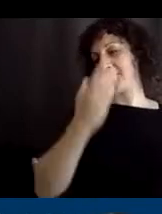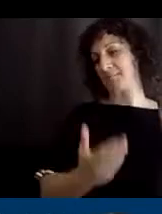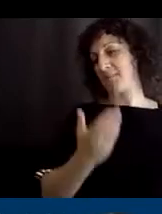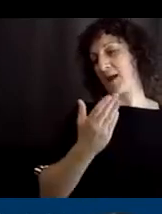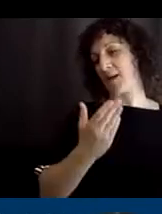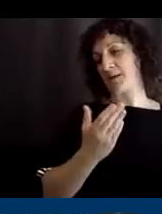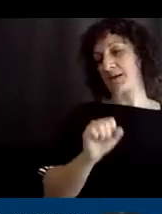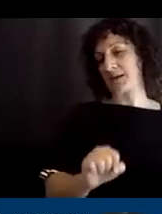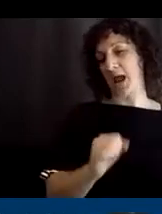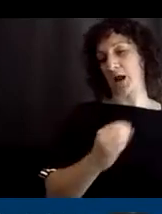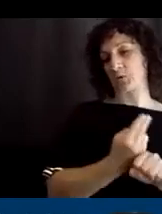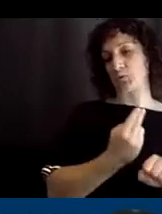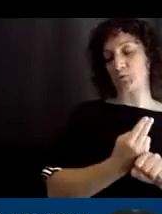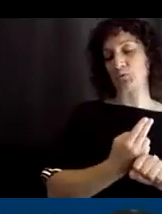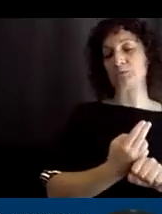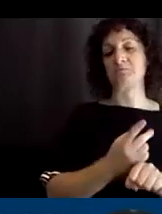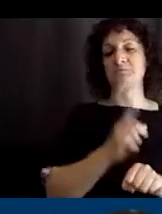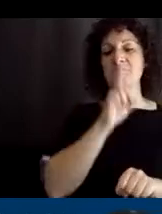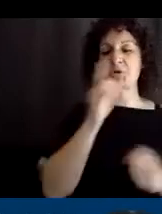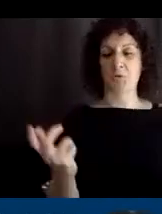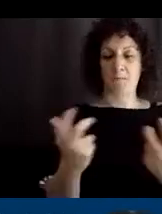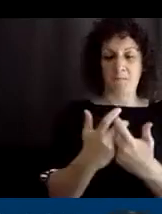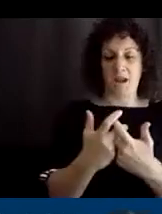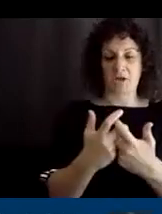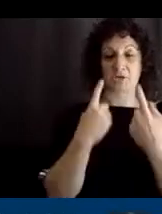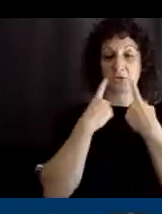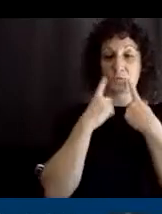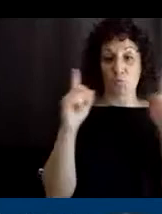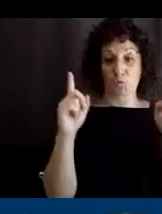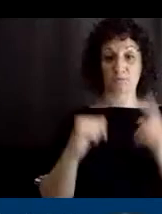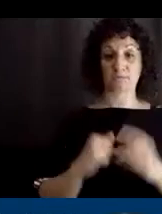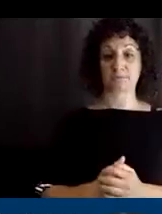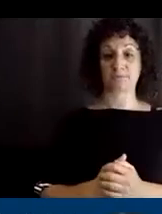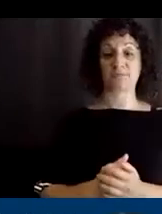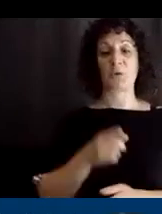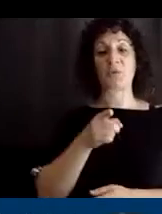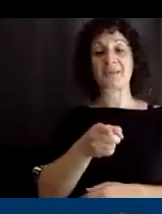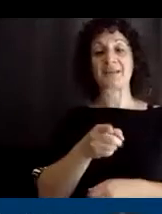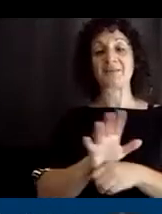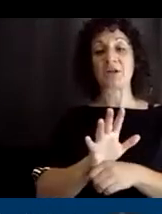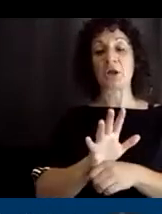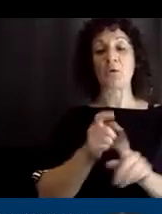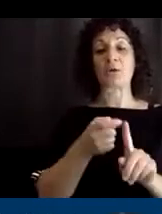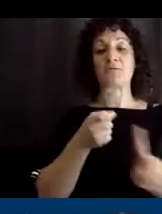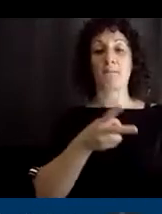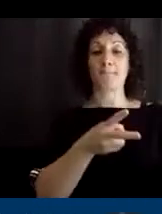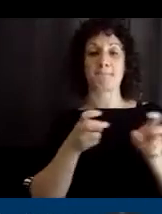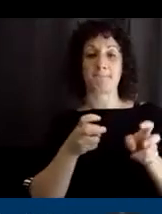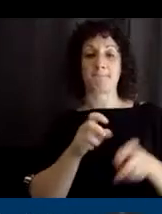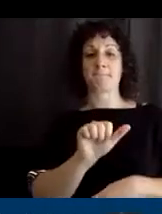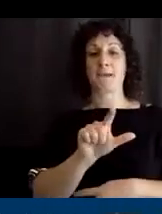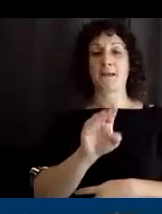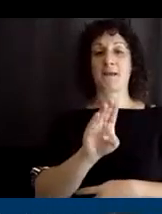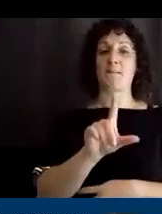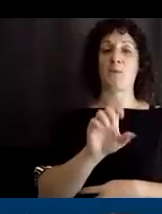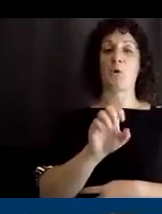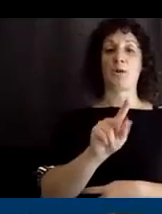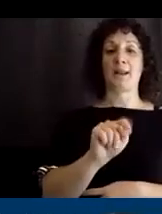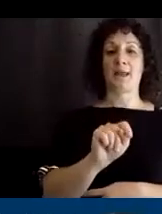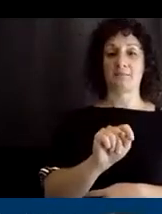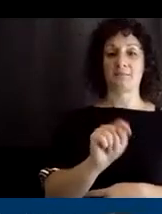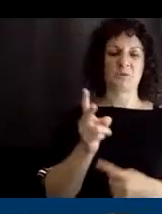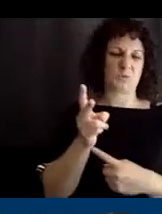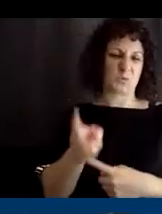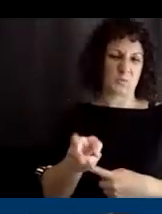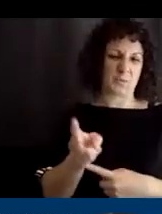and it works in the way that you would want it to work. So this video is taken directly from AbleNet. Um, and it's about two minutes long and they